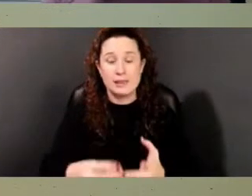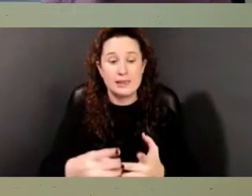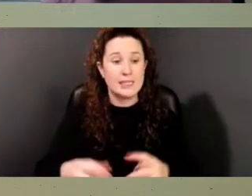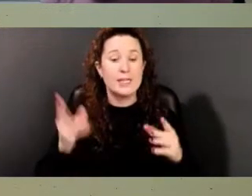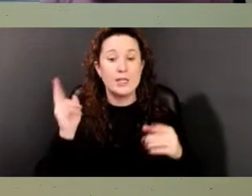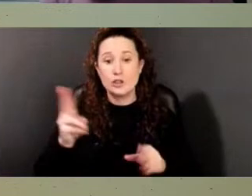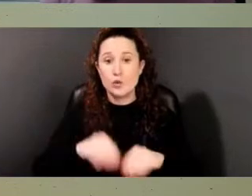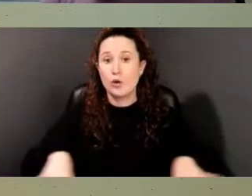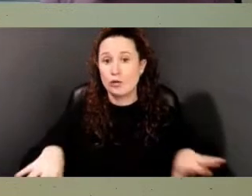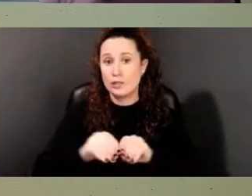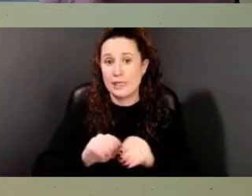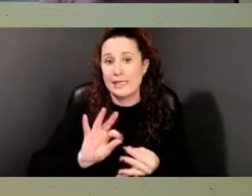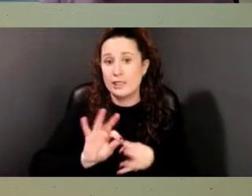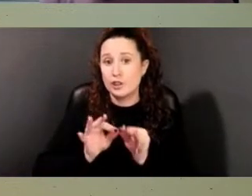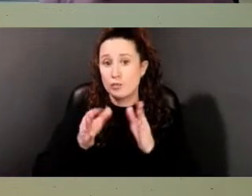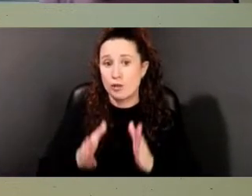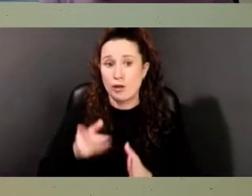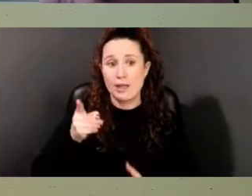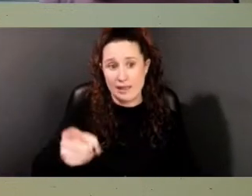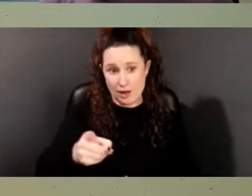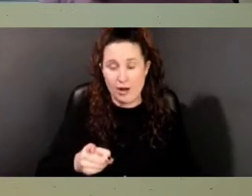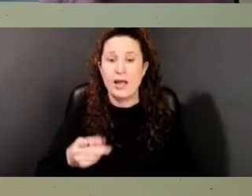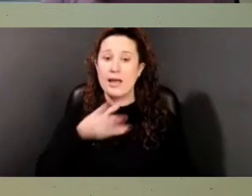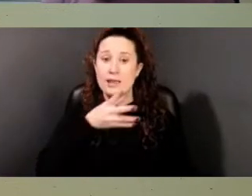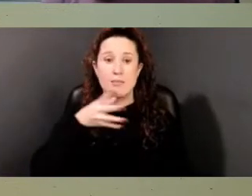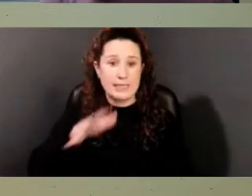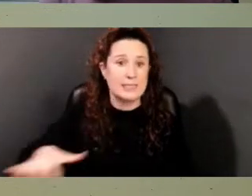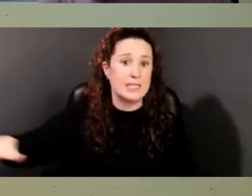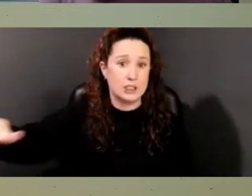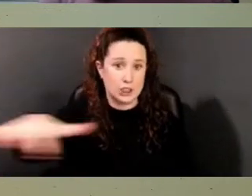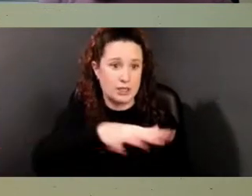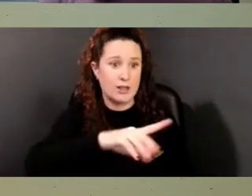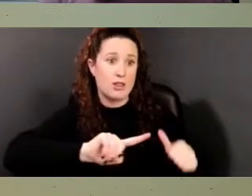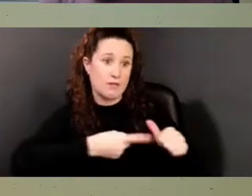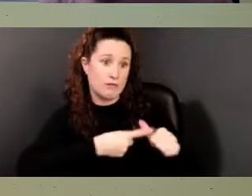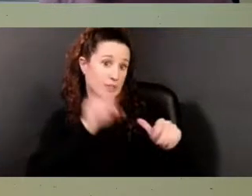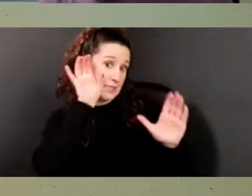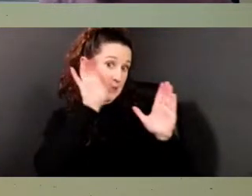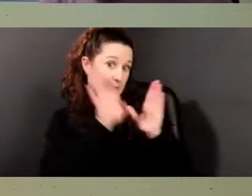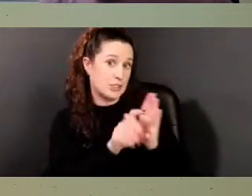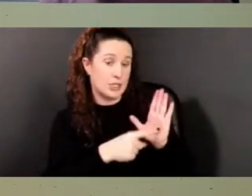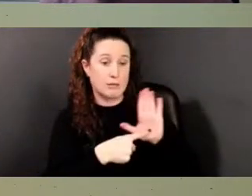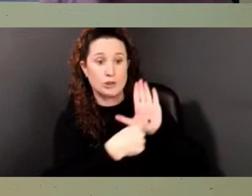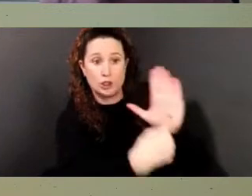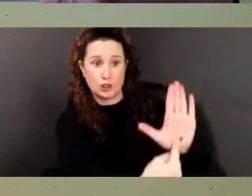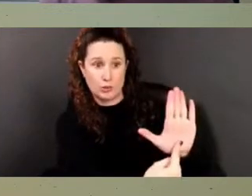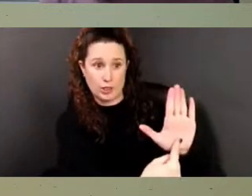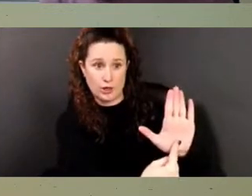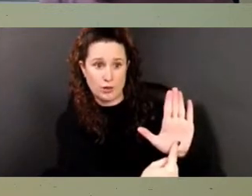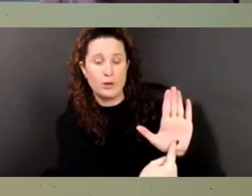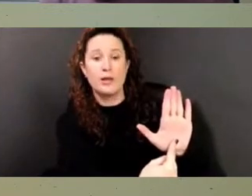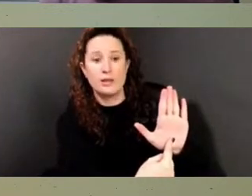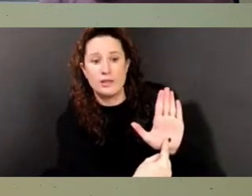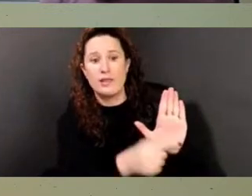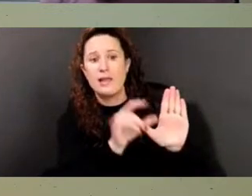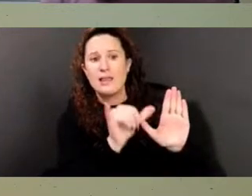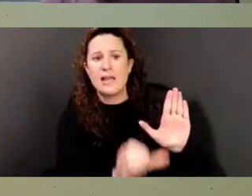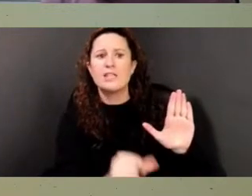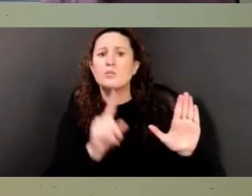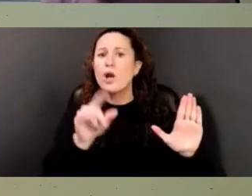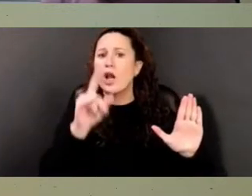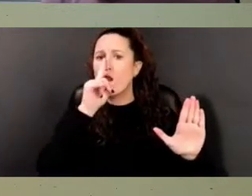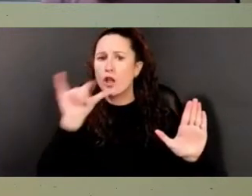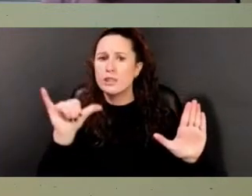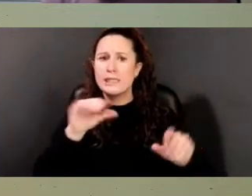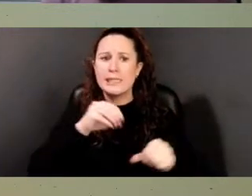Plantation. And the first image that I'm sharing with you is a look into the interior of